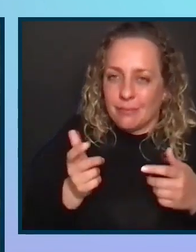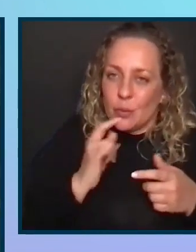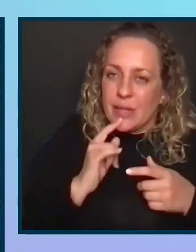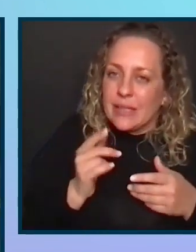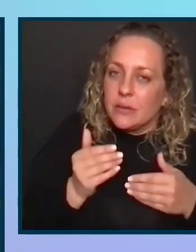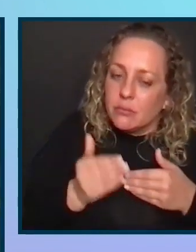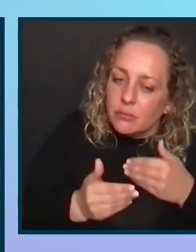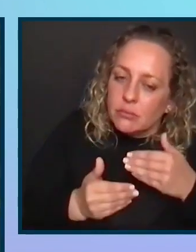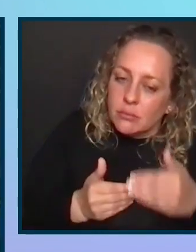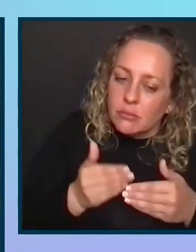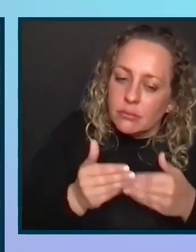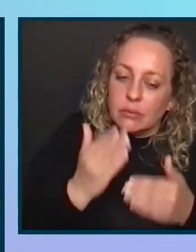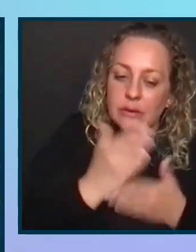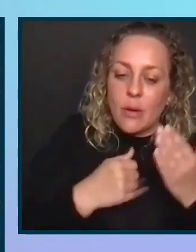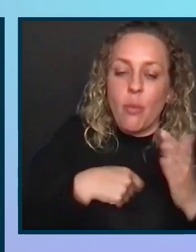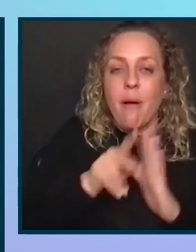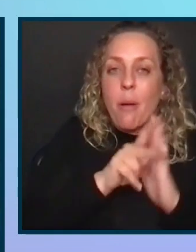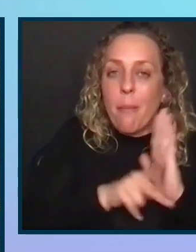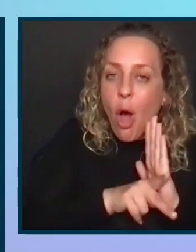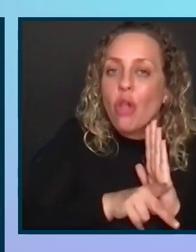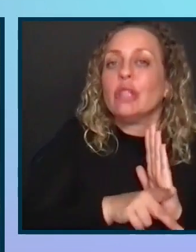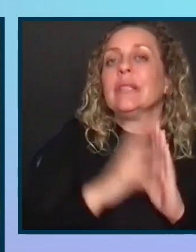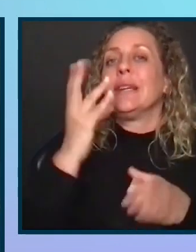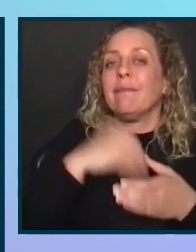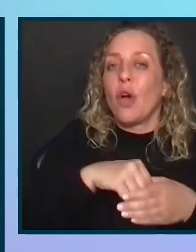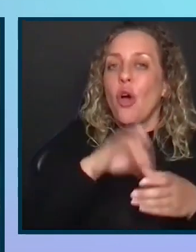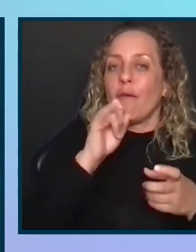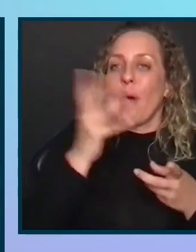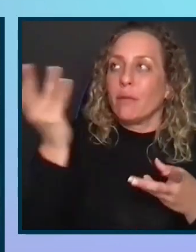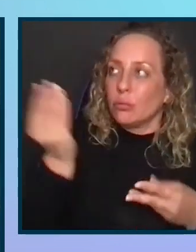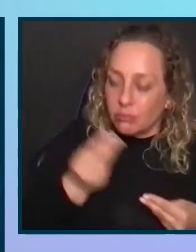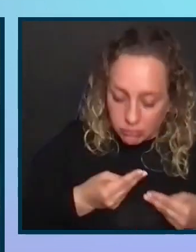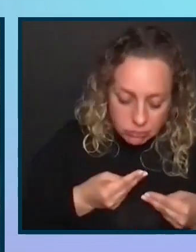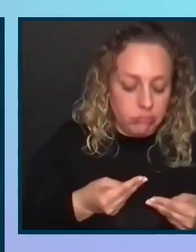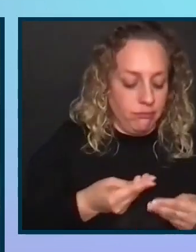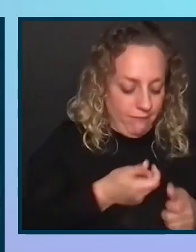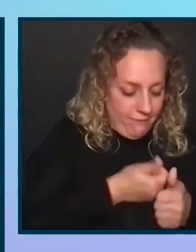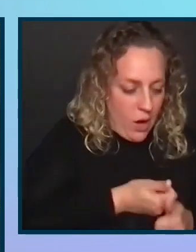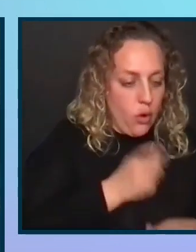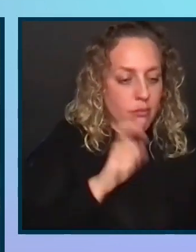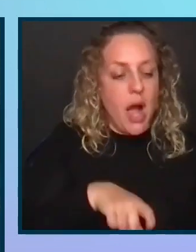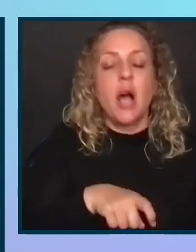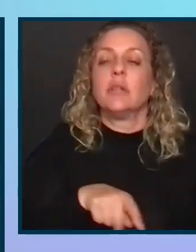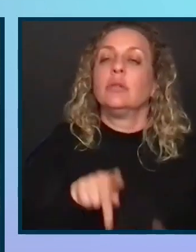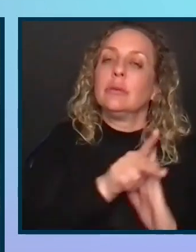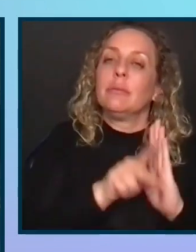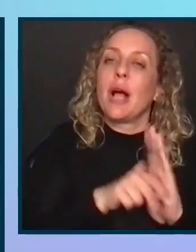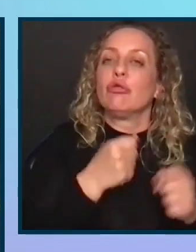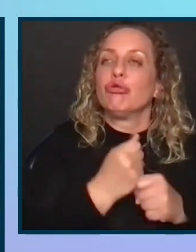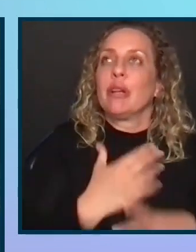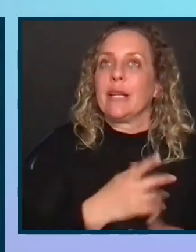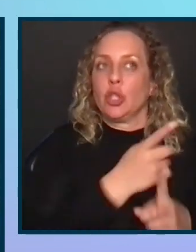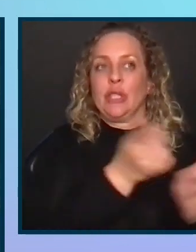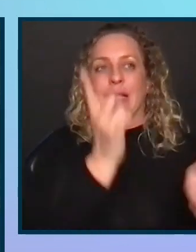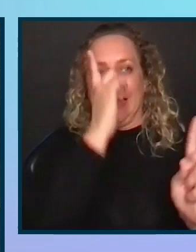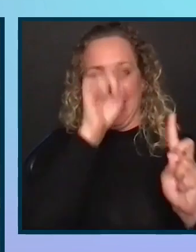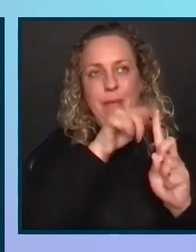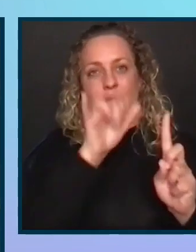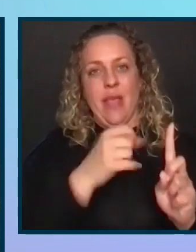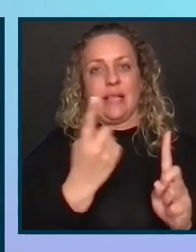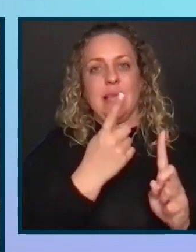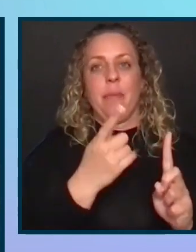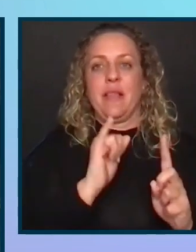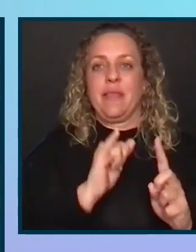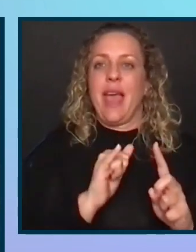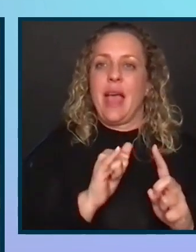policies involved that are being passed along that you have to adhere to. So policy creators, think about that too, is something that's